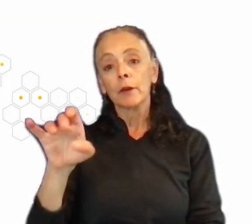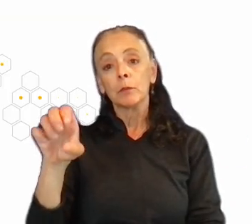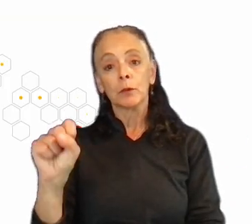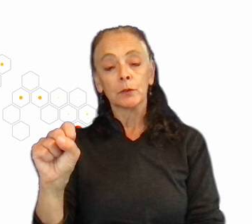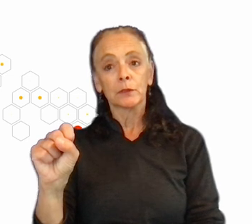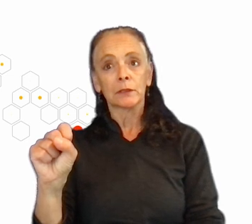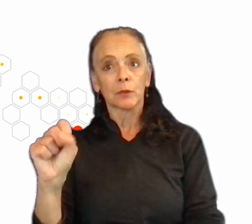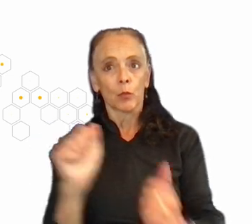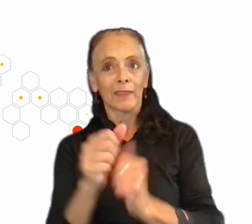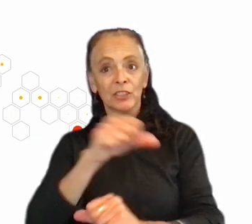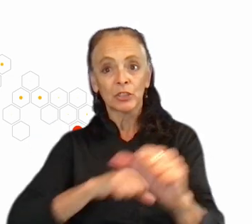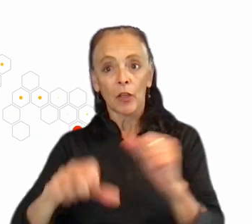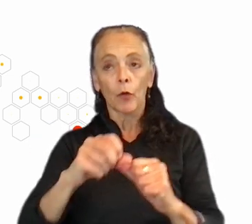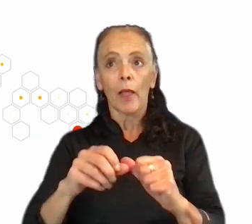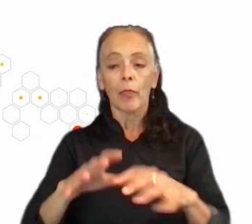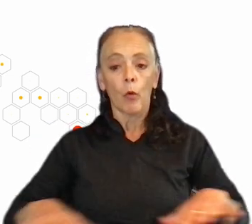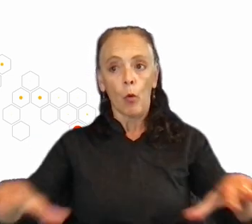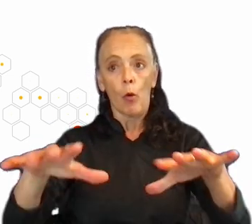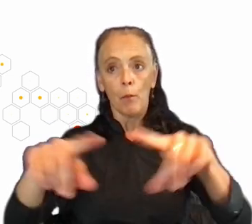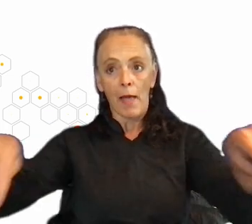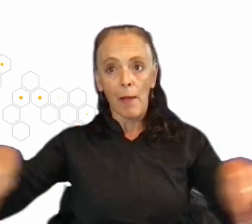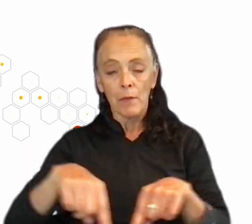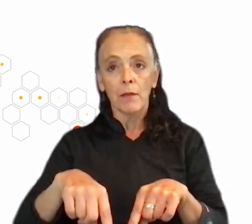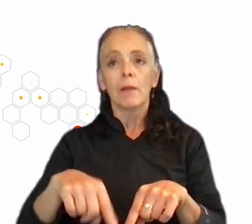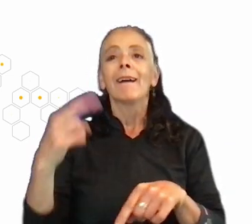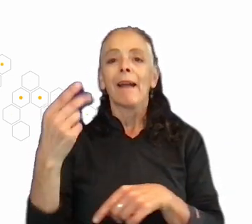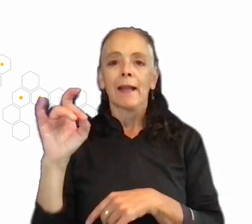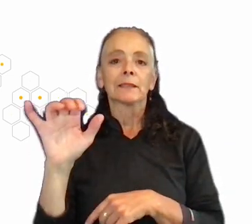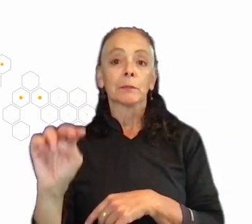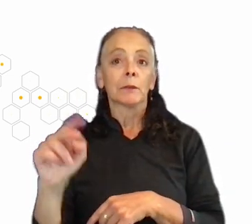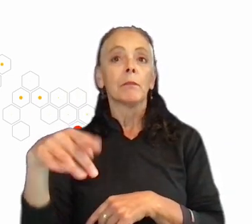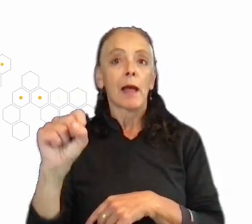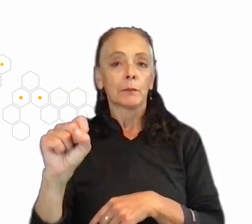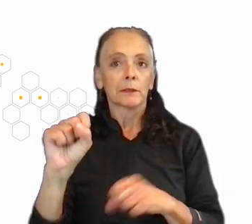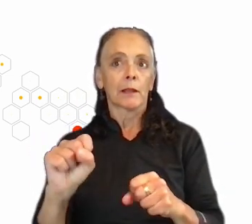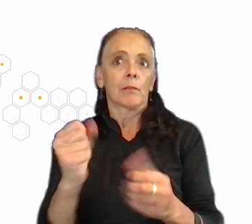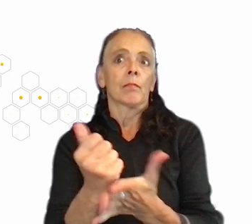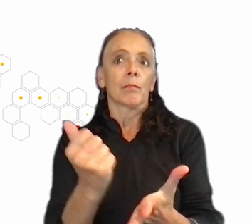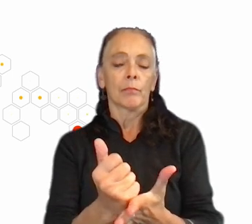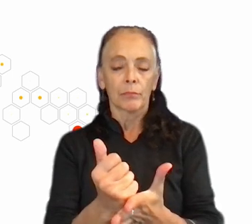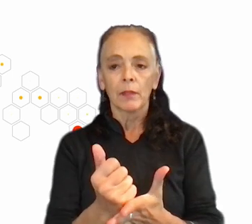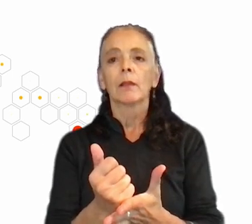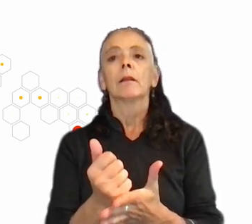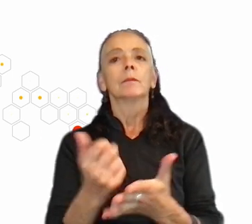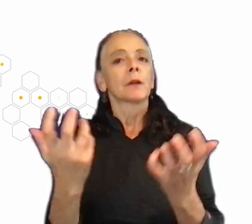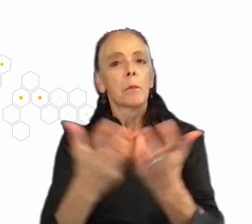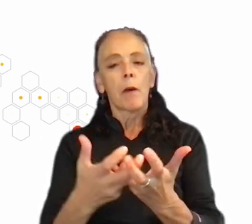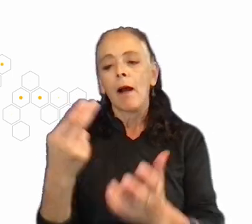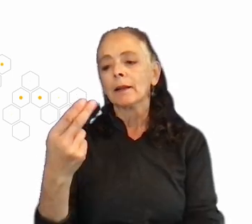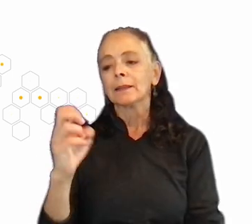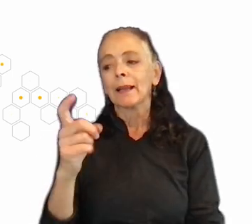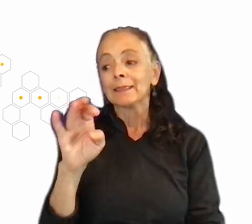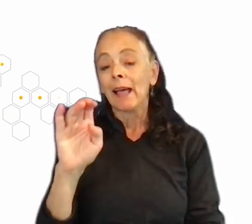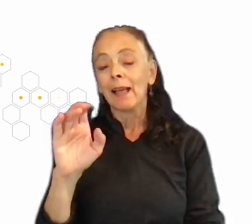and across a map, so-called hexpin maps can be very valuable. Hexpin maps combine hexagonal binning